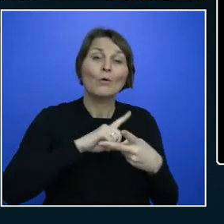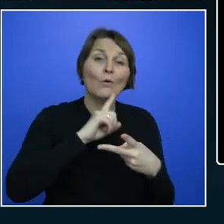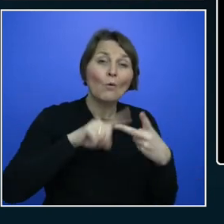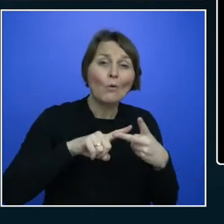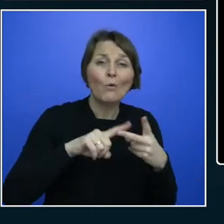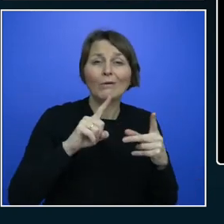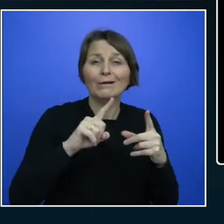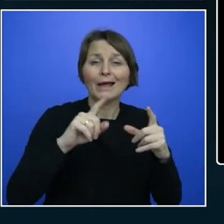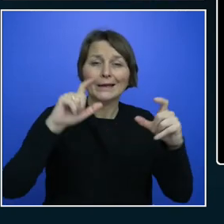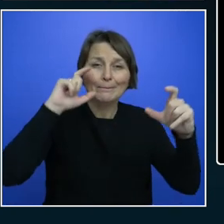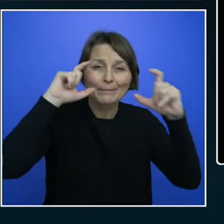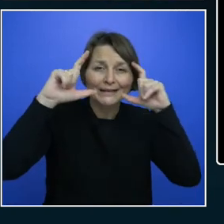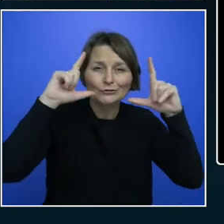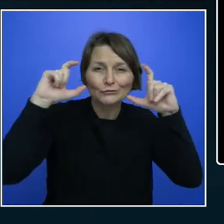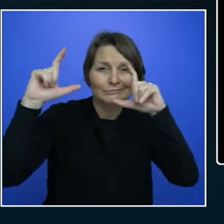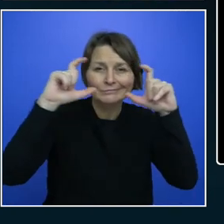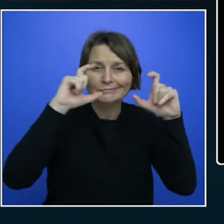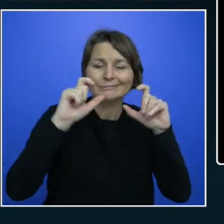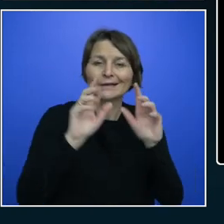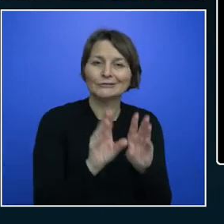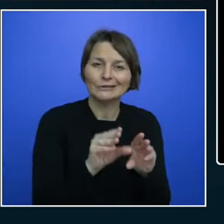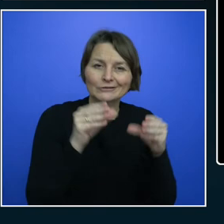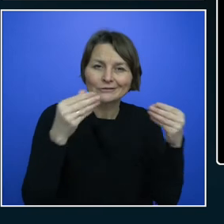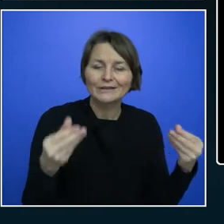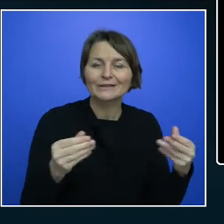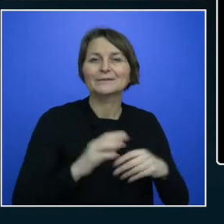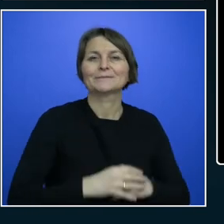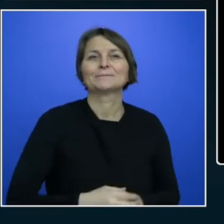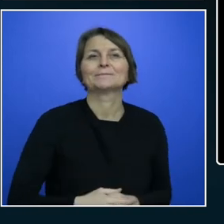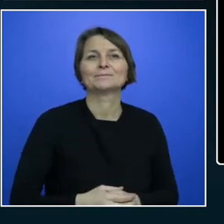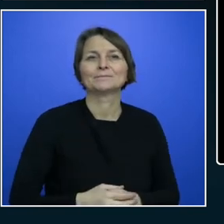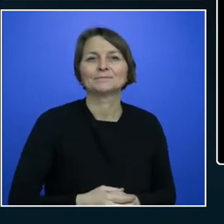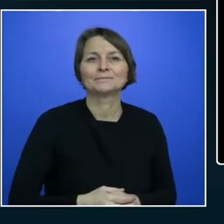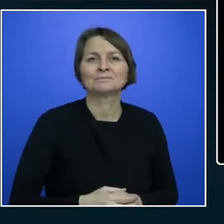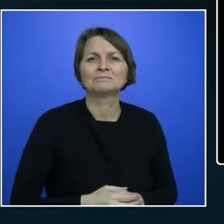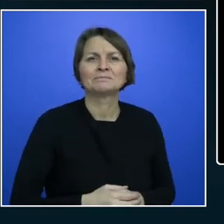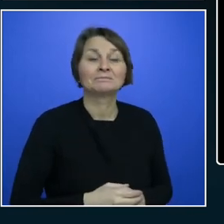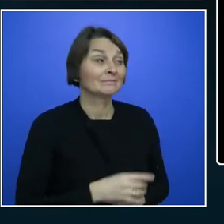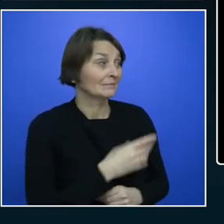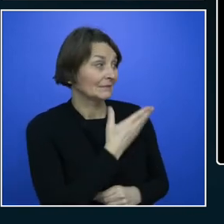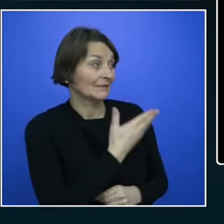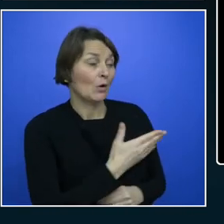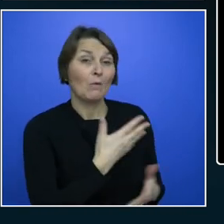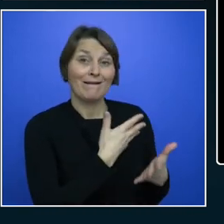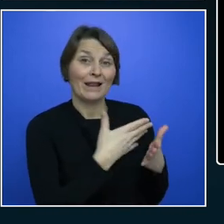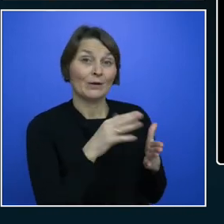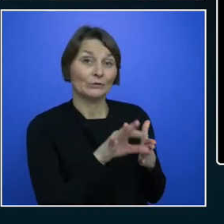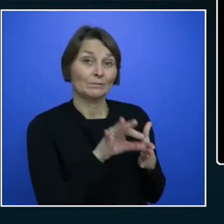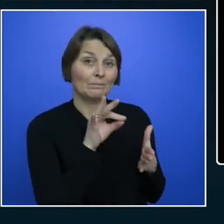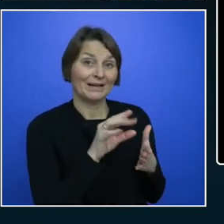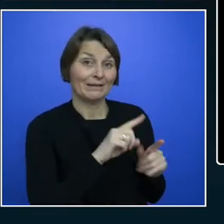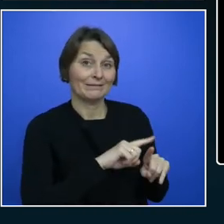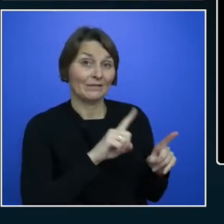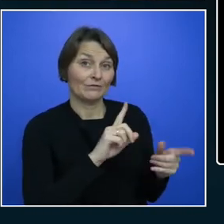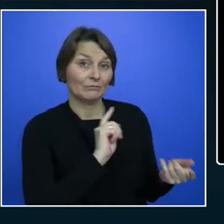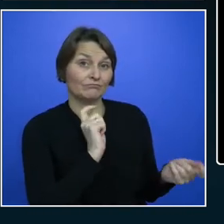I'm going to change the language here to German, Germany, the entire document.